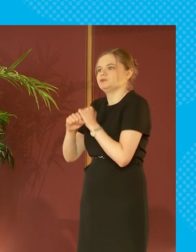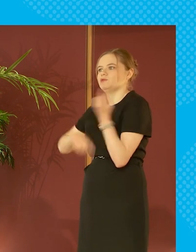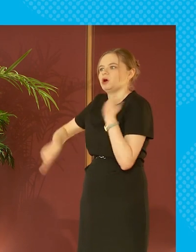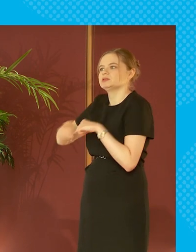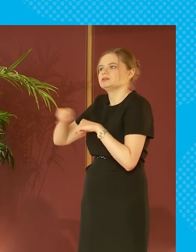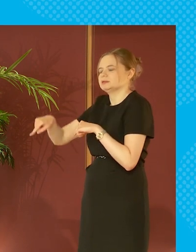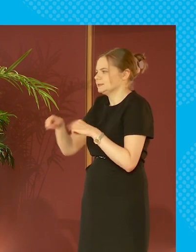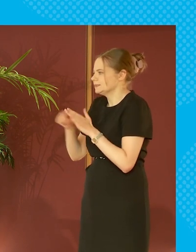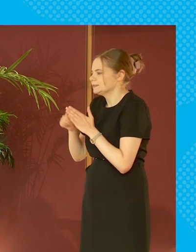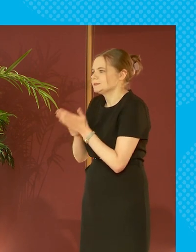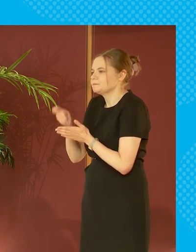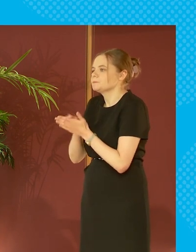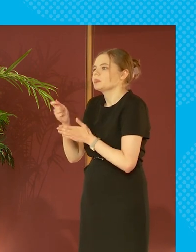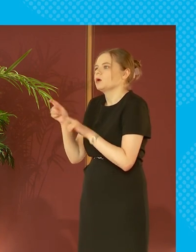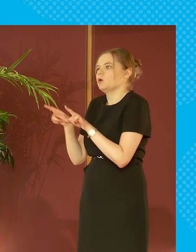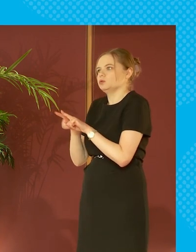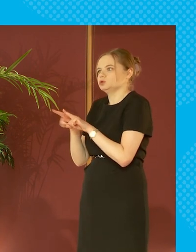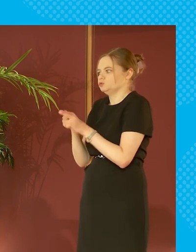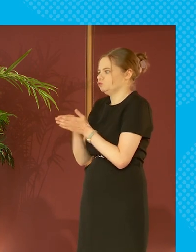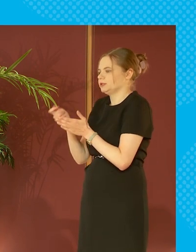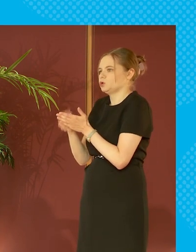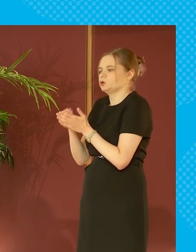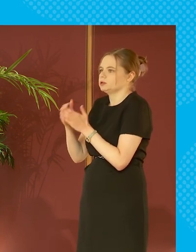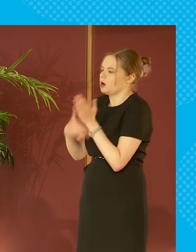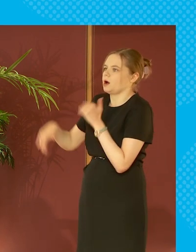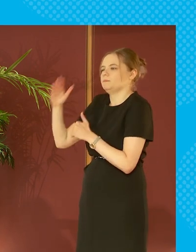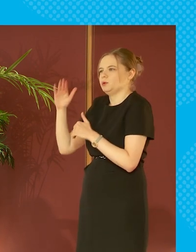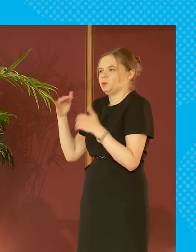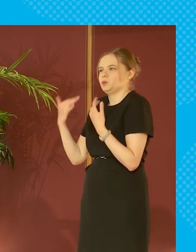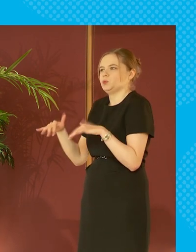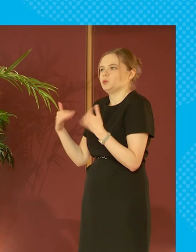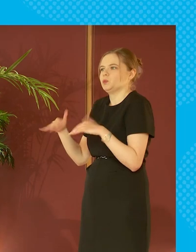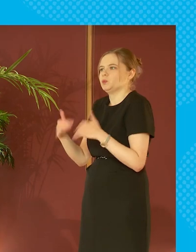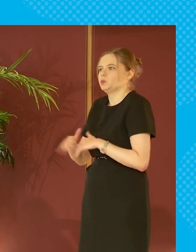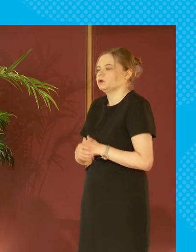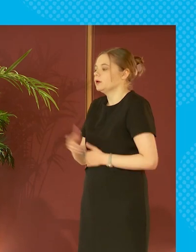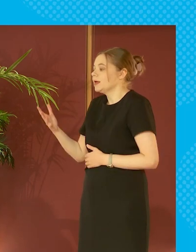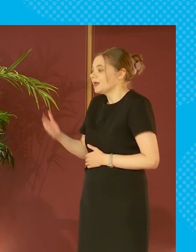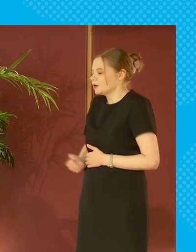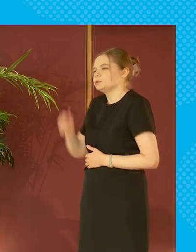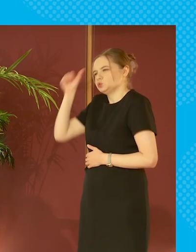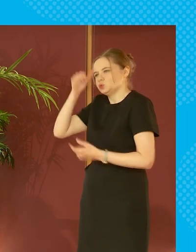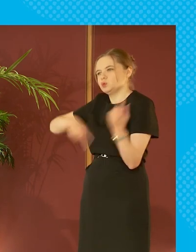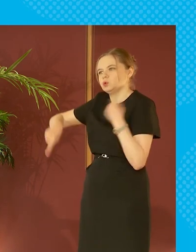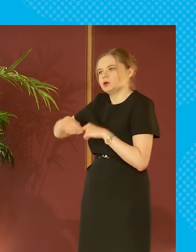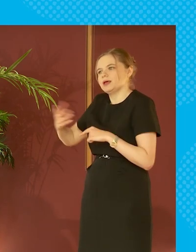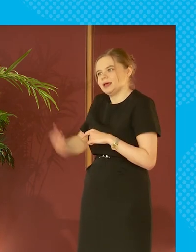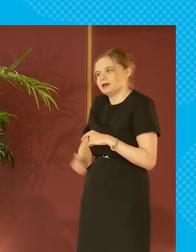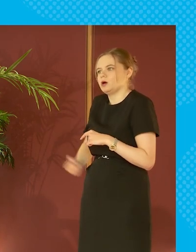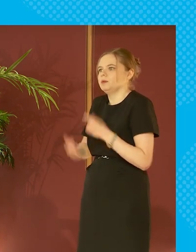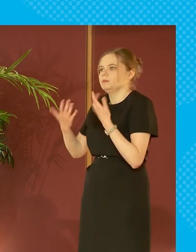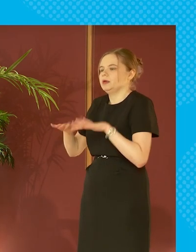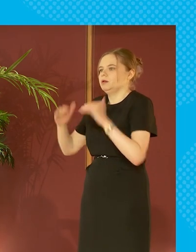also much more and at risk of rents going up so as your rent goes up if people's incomes we know people's